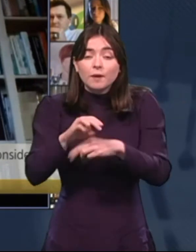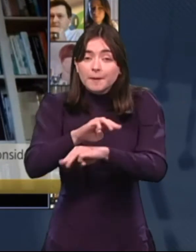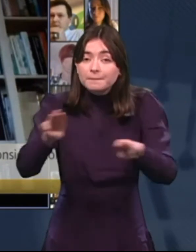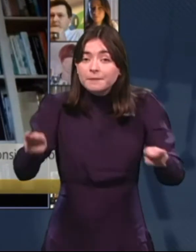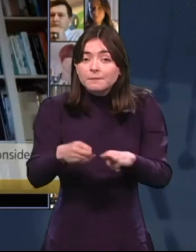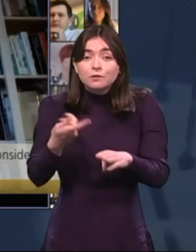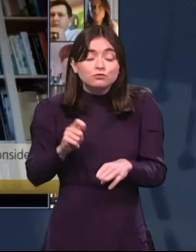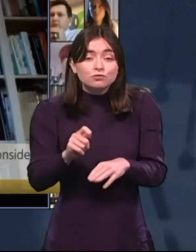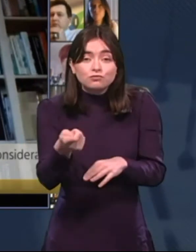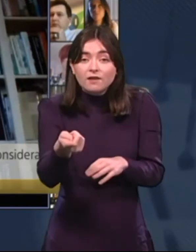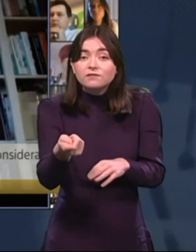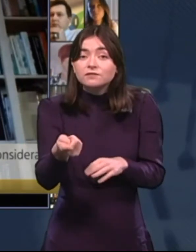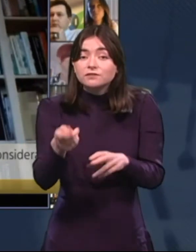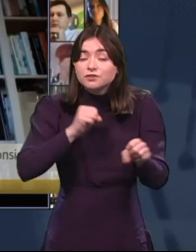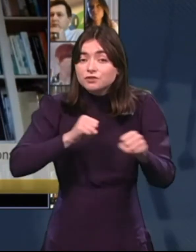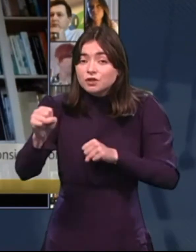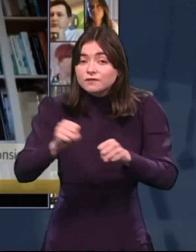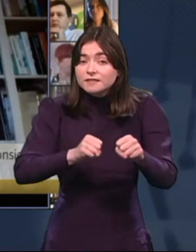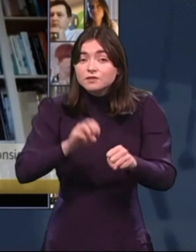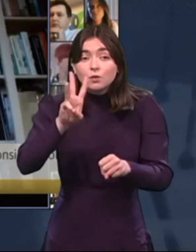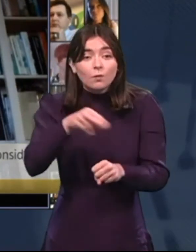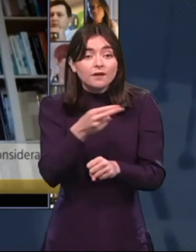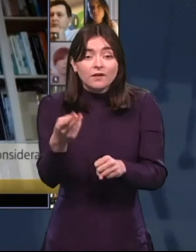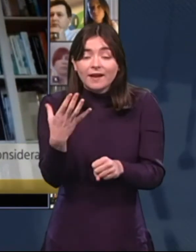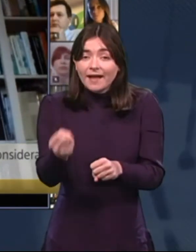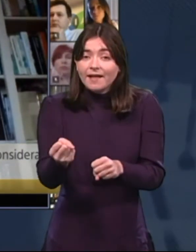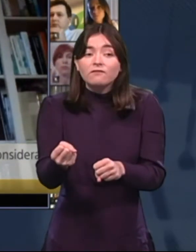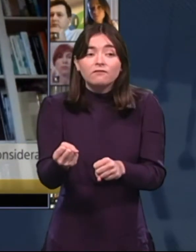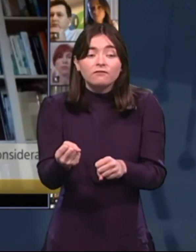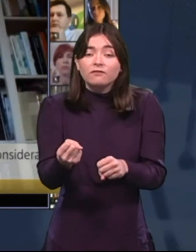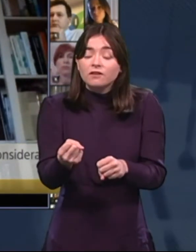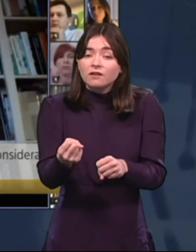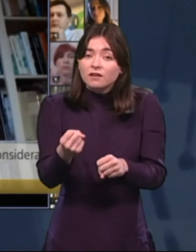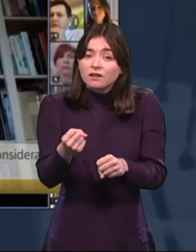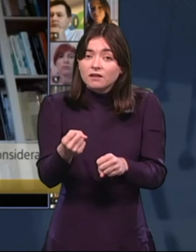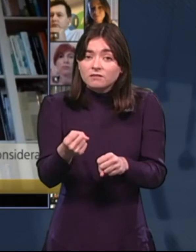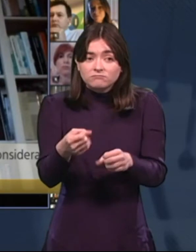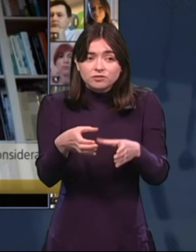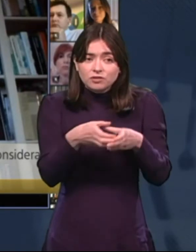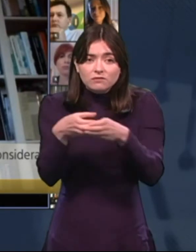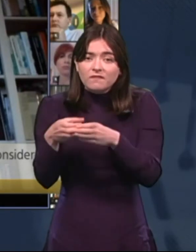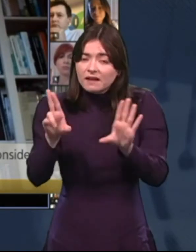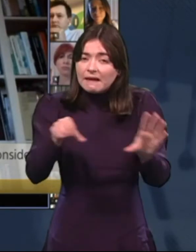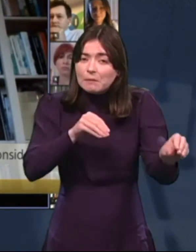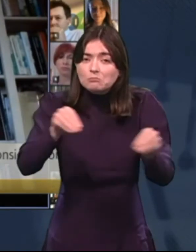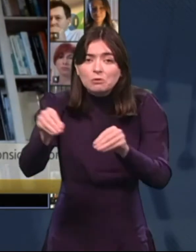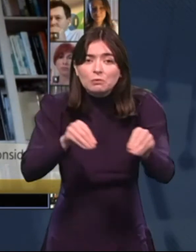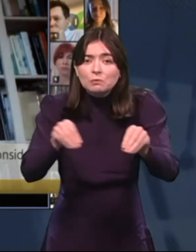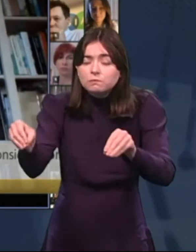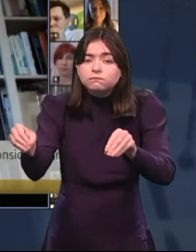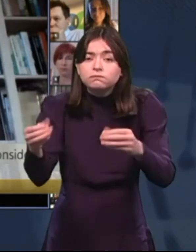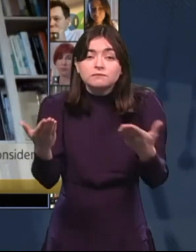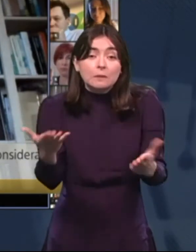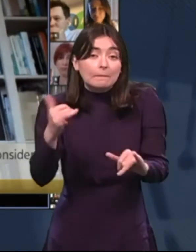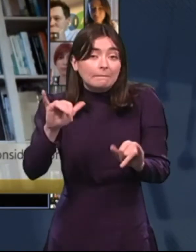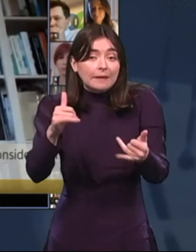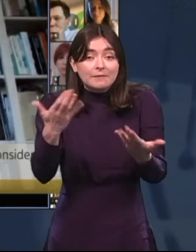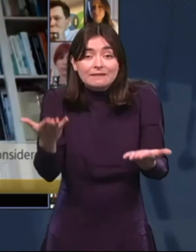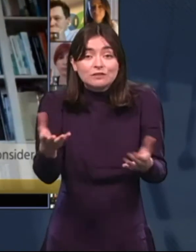into services. So why not have a mobile unit? I mean, that's just another out-of-the-box suggestion that might